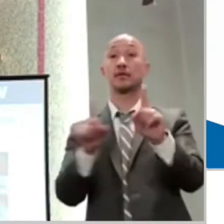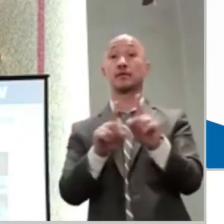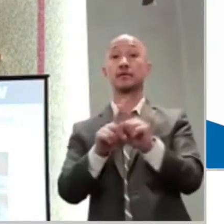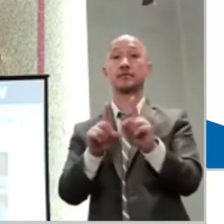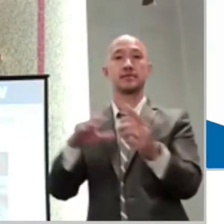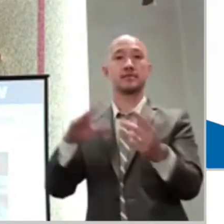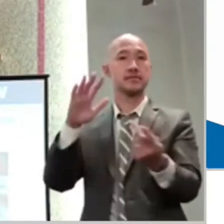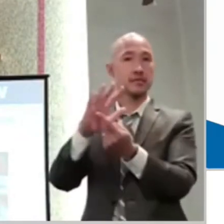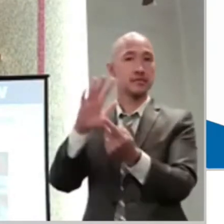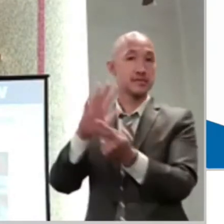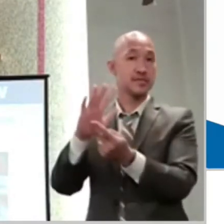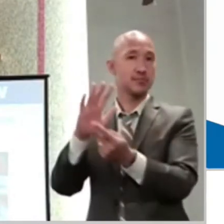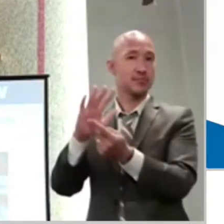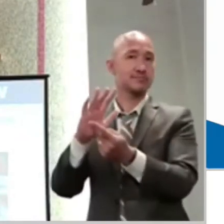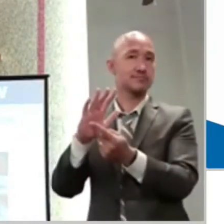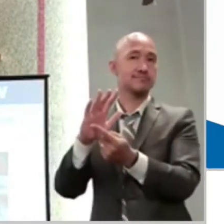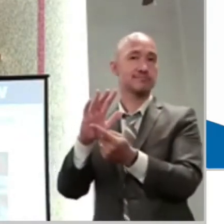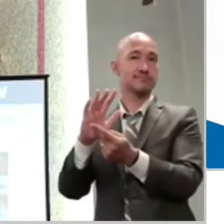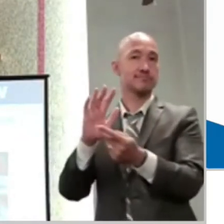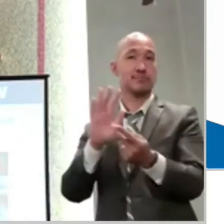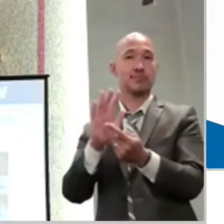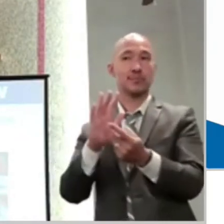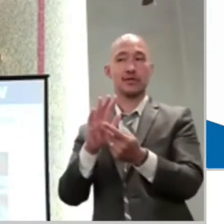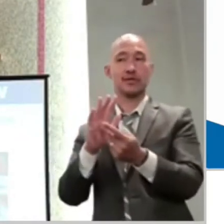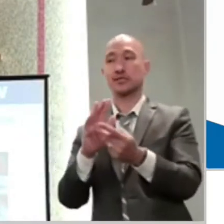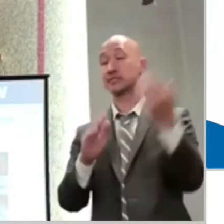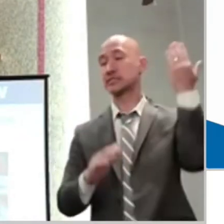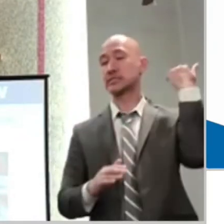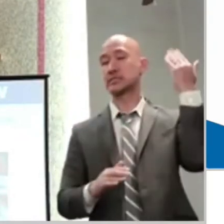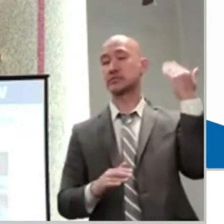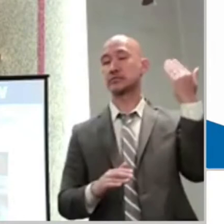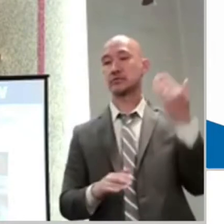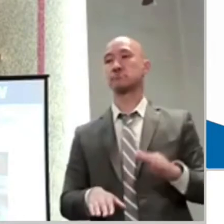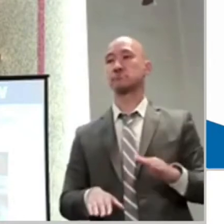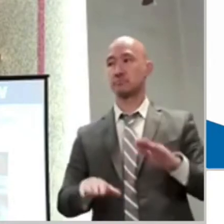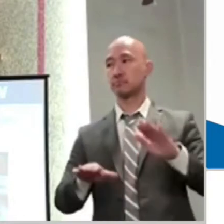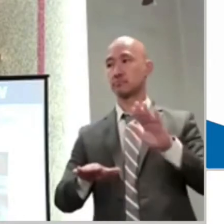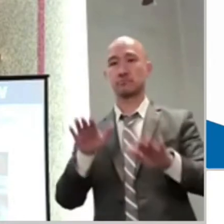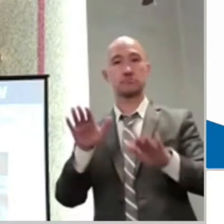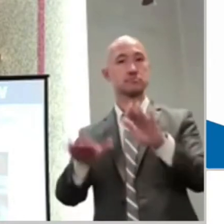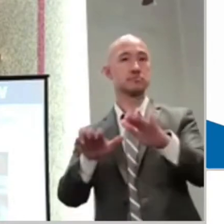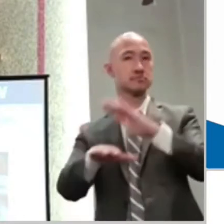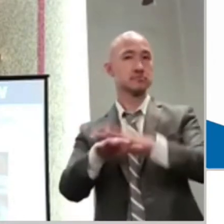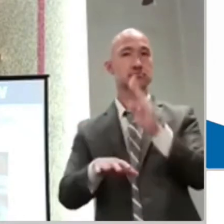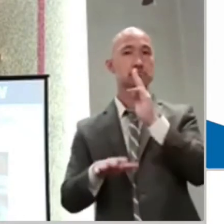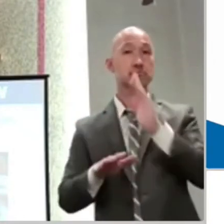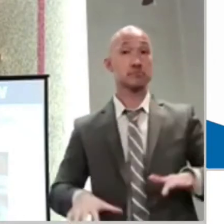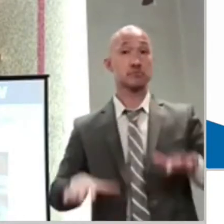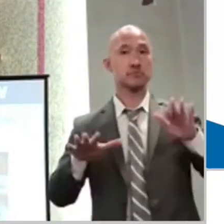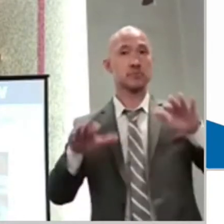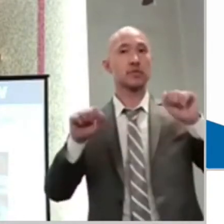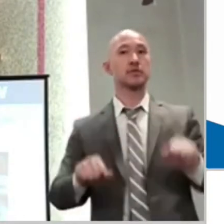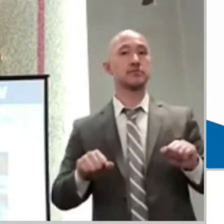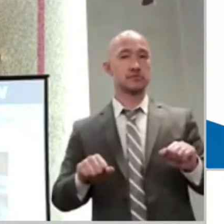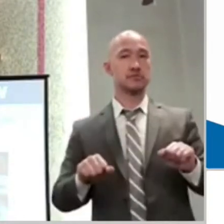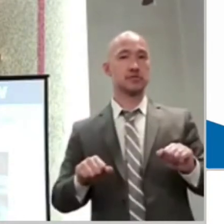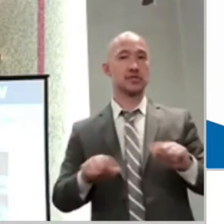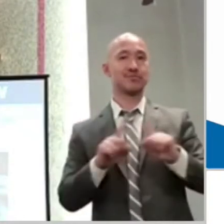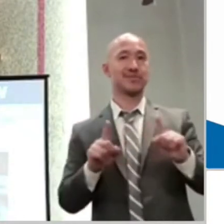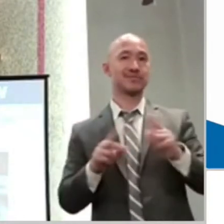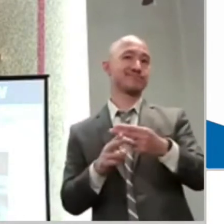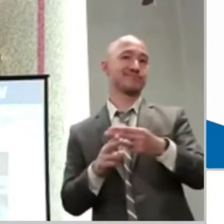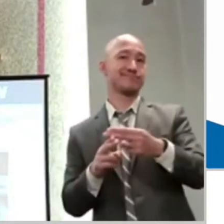shows that faith needs to grow. We can't just be at a certain point in time in our Christian world. We need to press on.